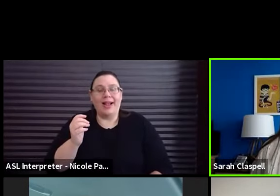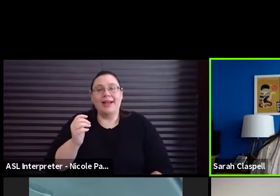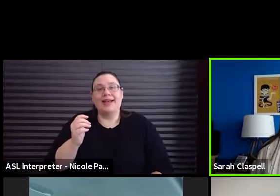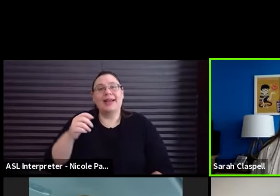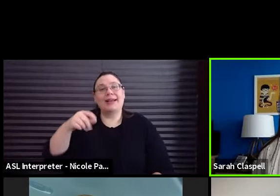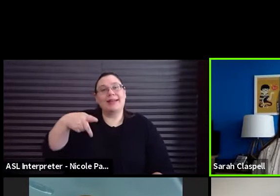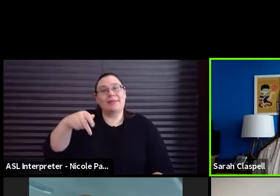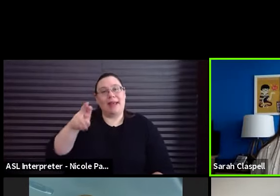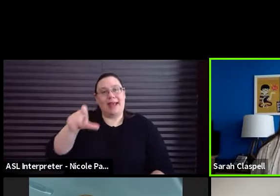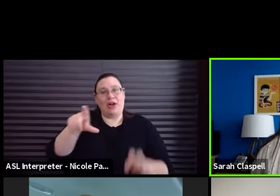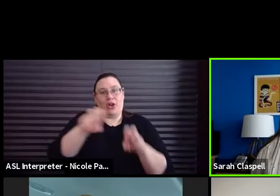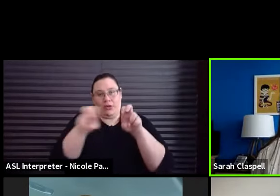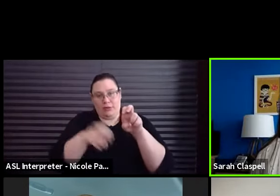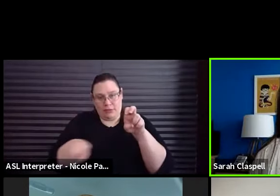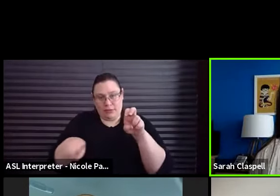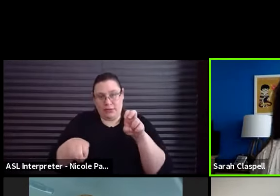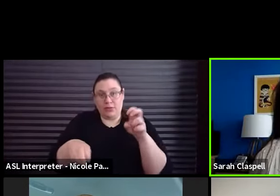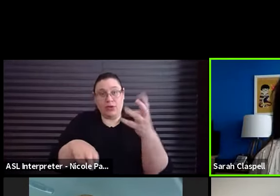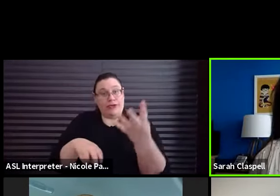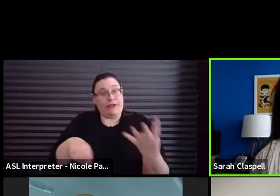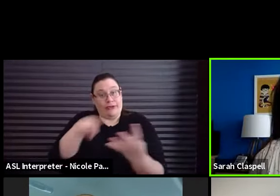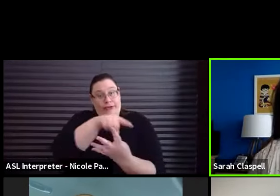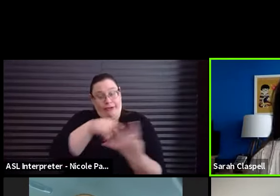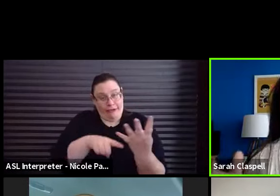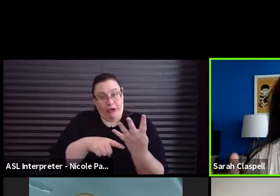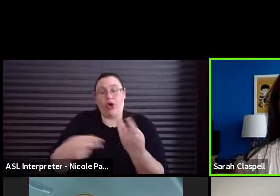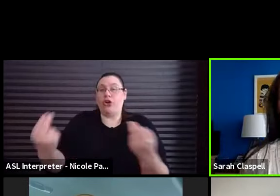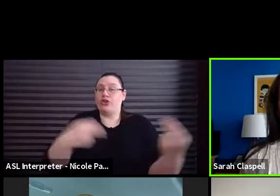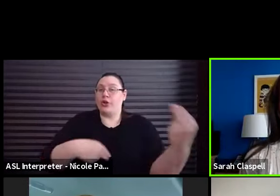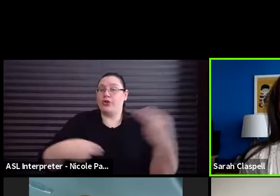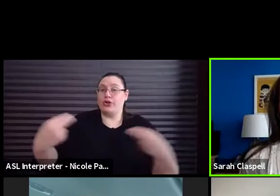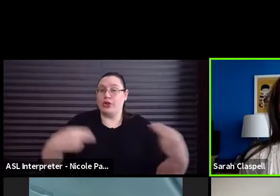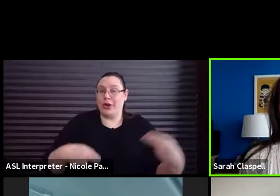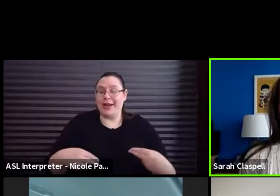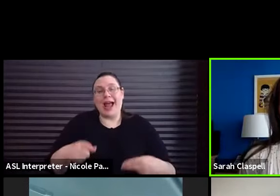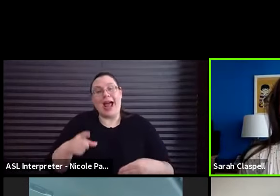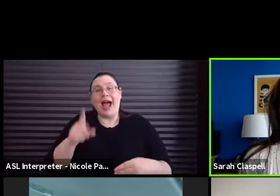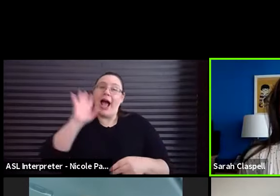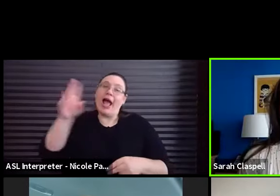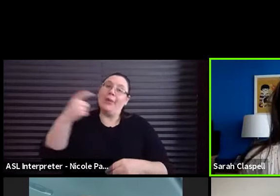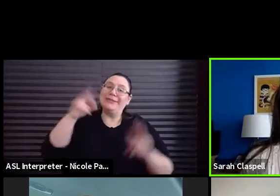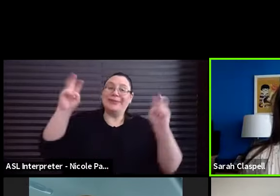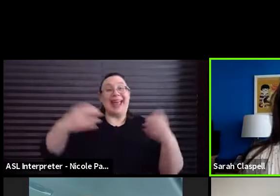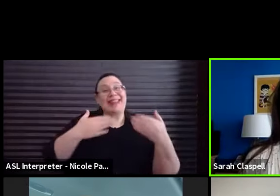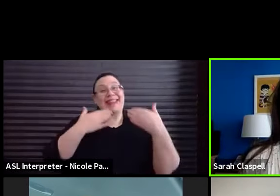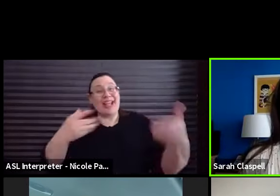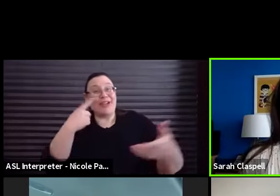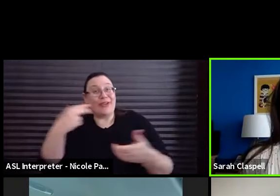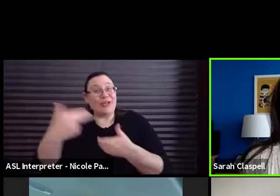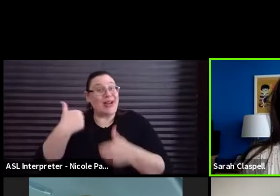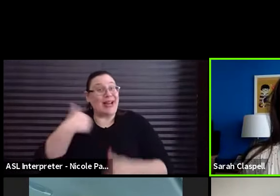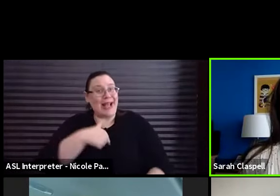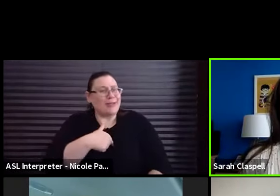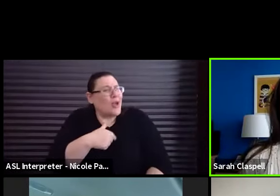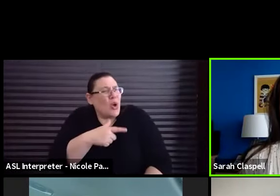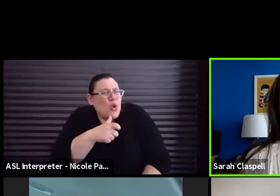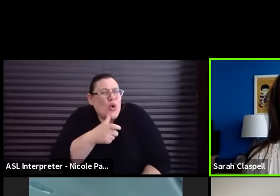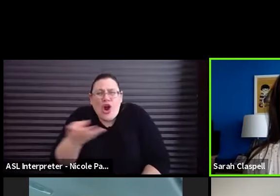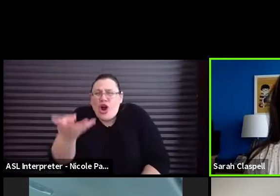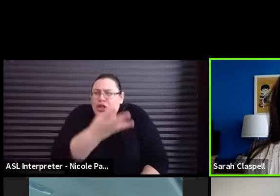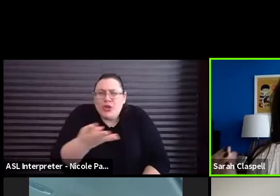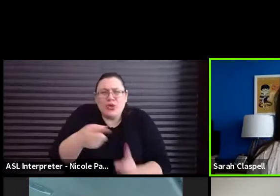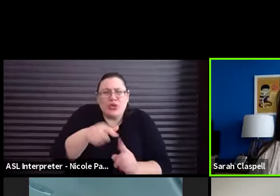where you are all joining us. I will say thank you so much for joining us. Who are the four of you to each other?